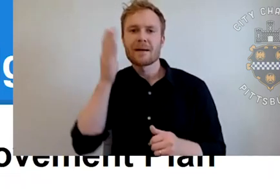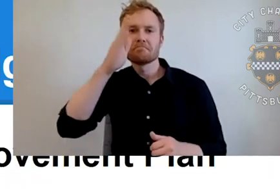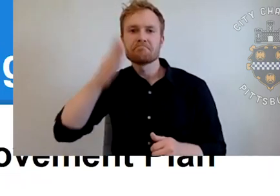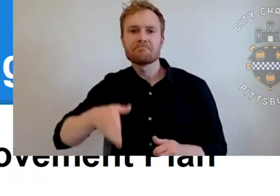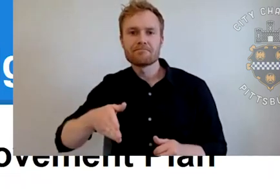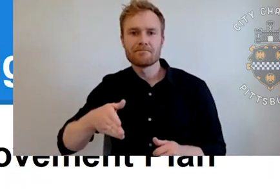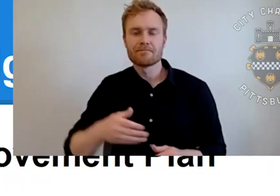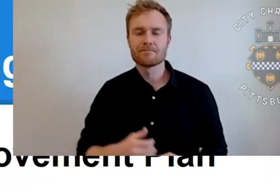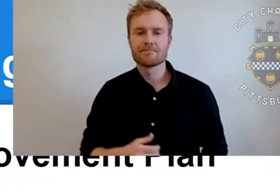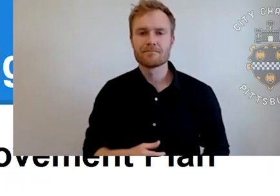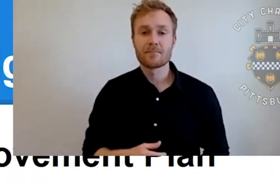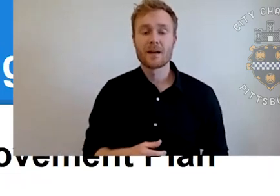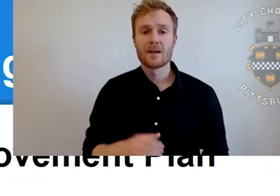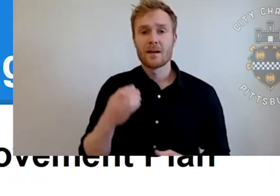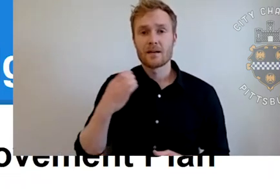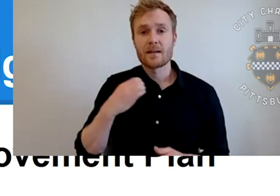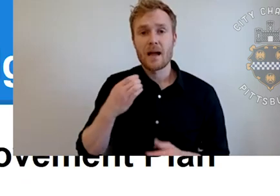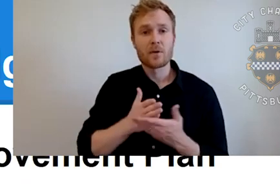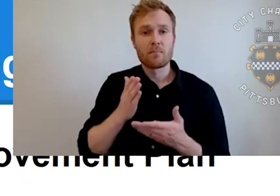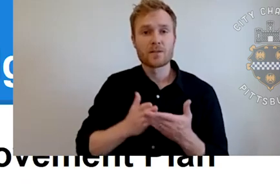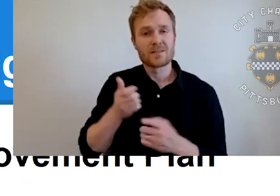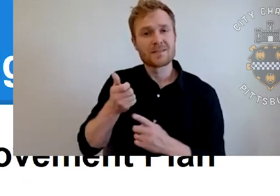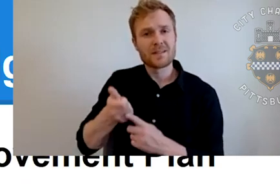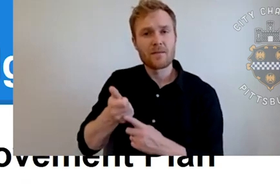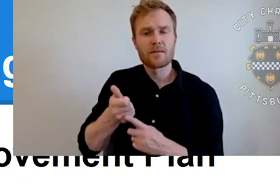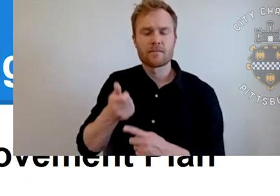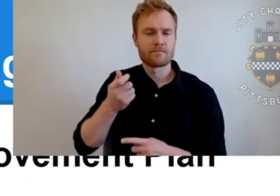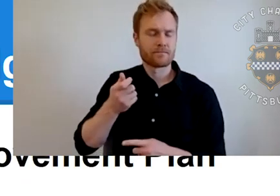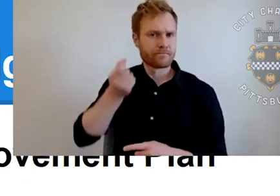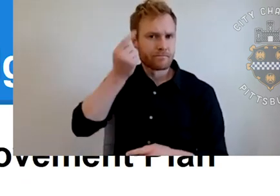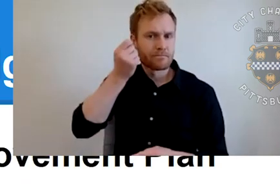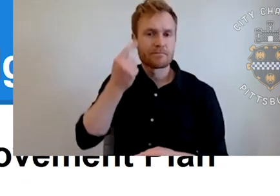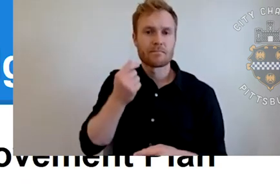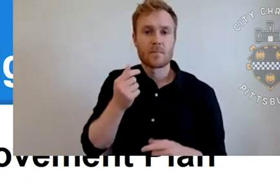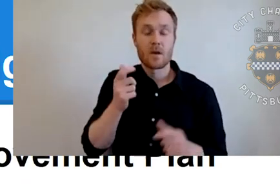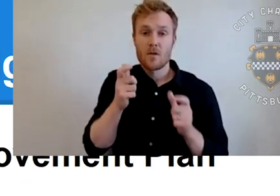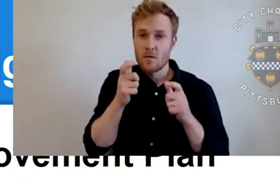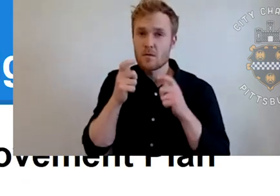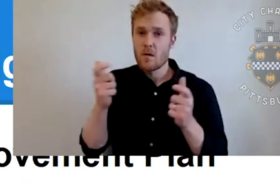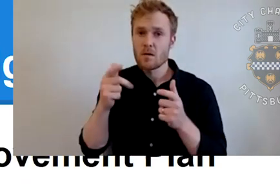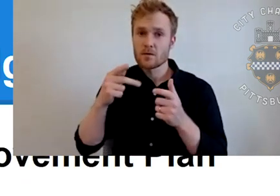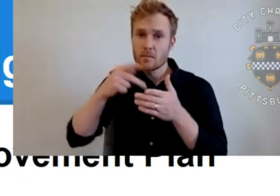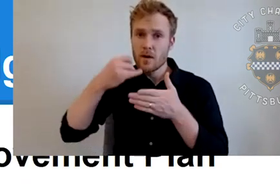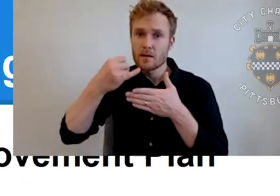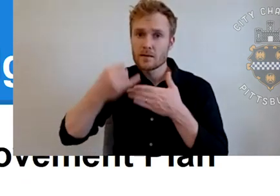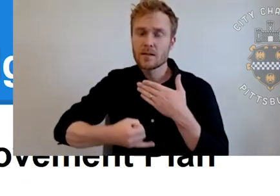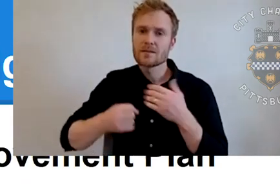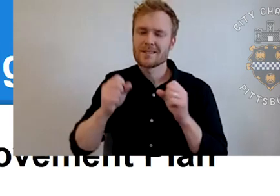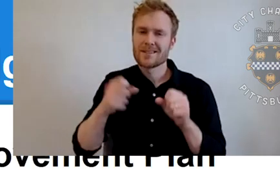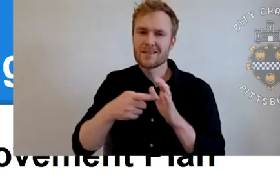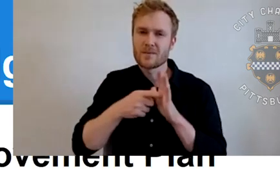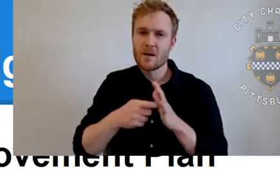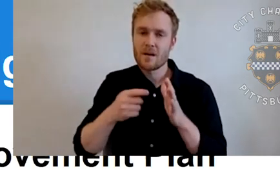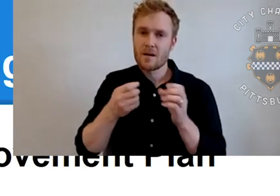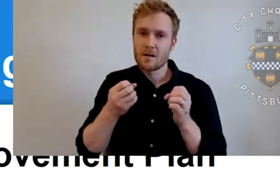The capital budget itself, it's important to keep in mind that the larger projects in the capital budget can take millions of dollars to